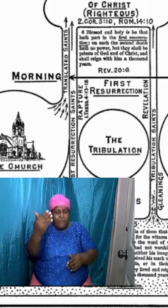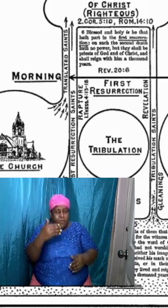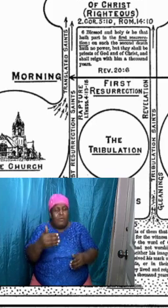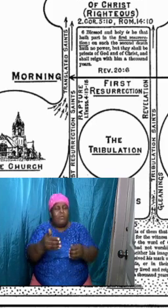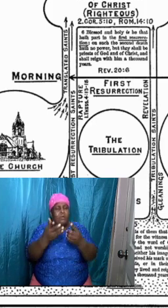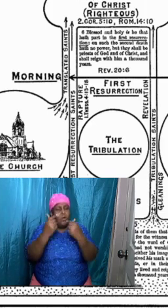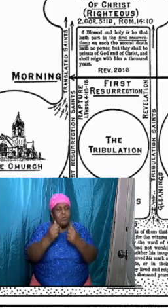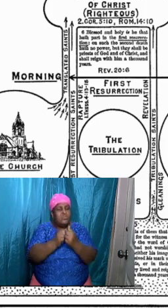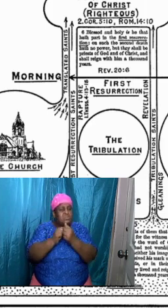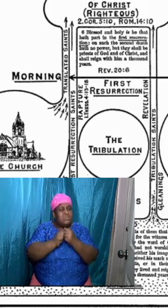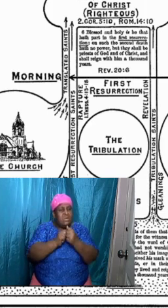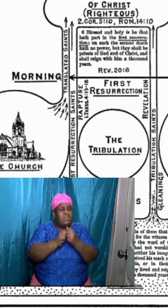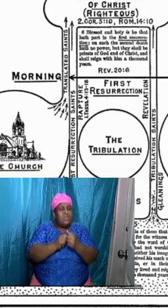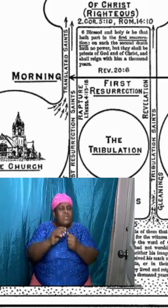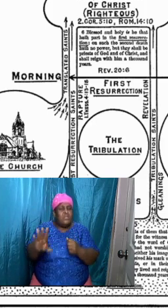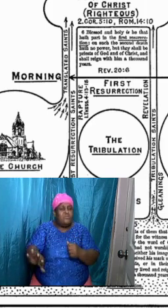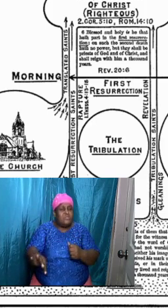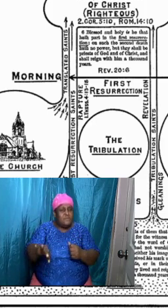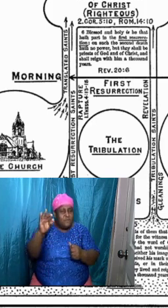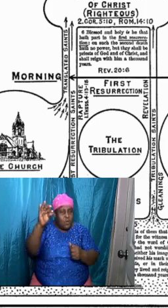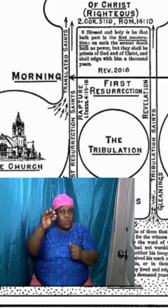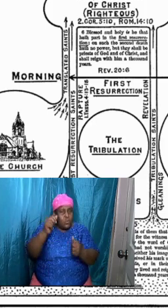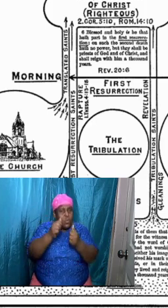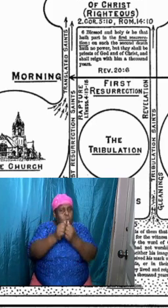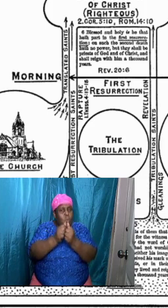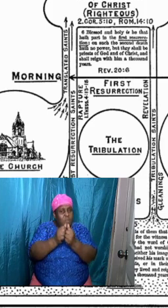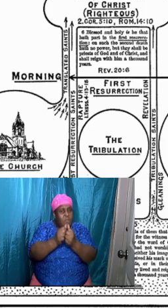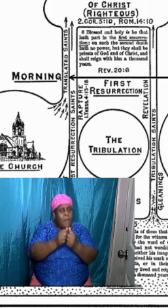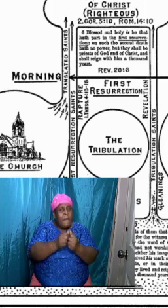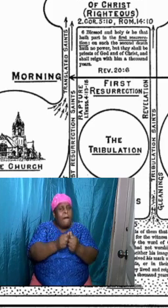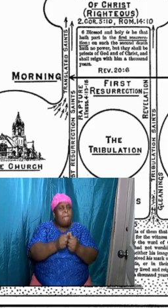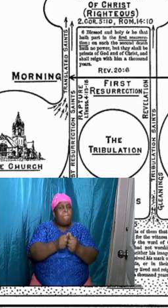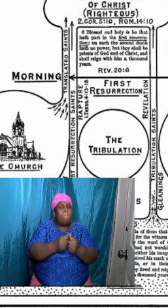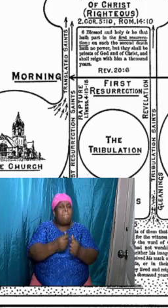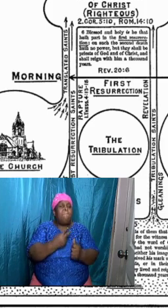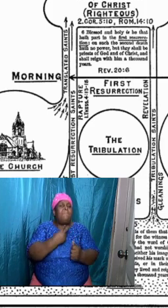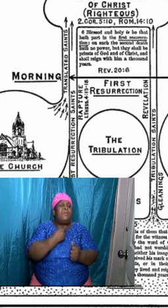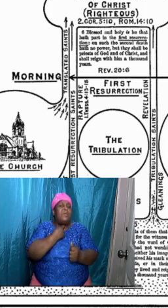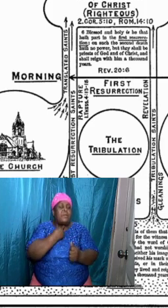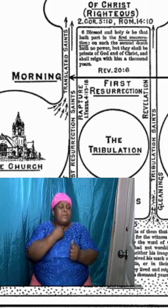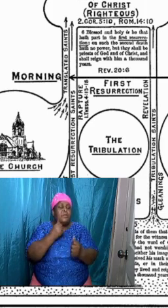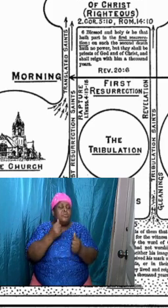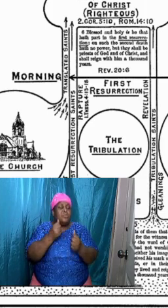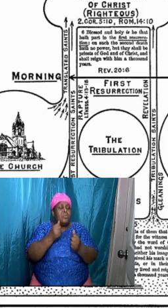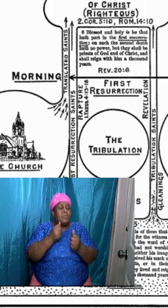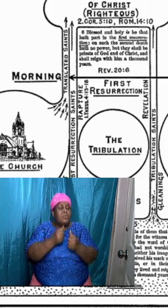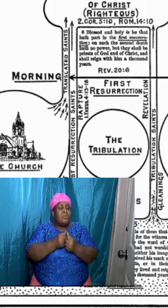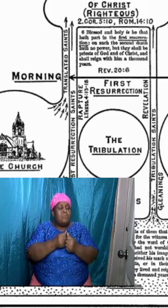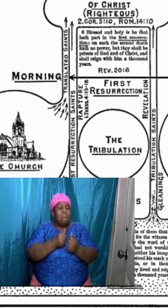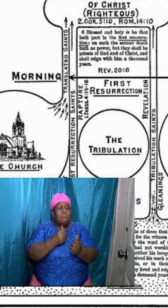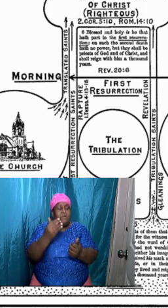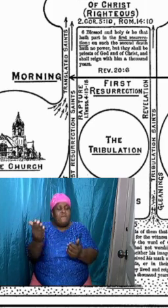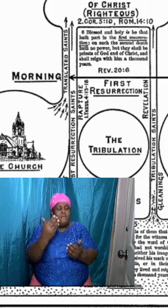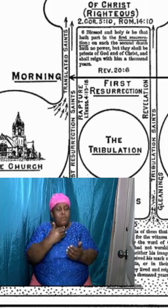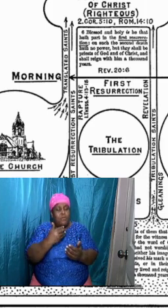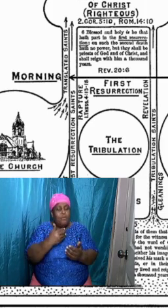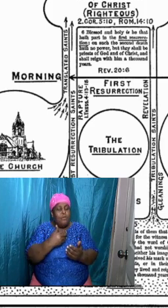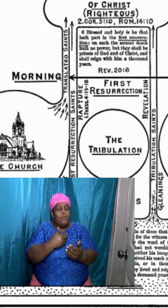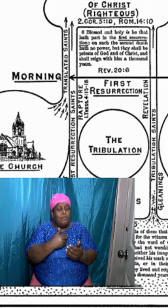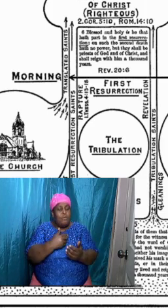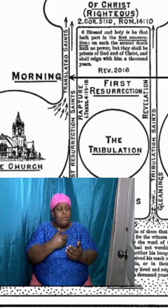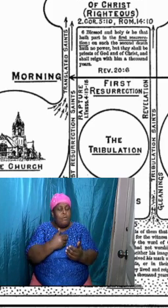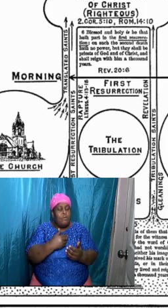of the Holy Ghost that's what we are talking so they weren't together yet but they were exposed they had gone through